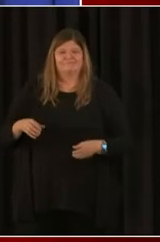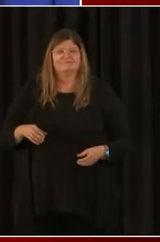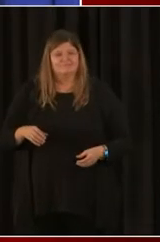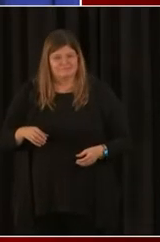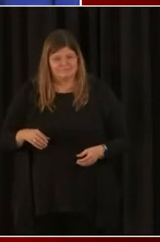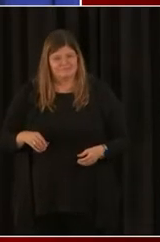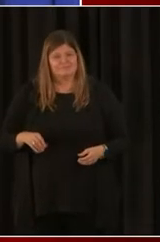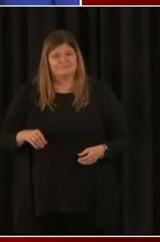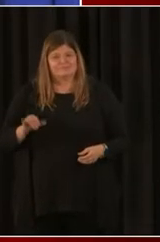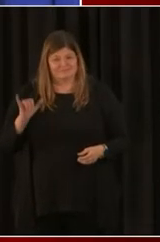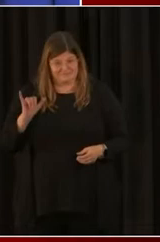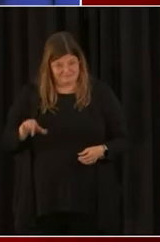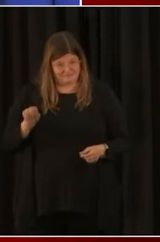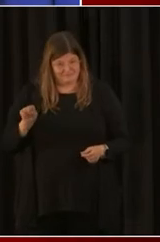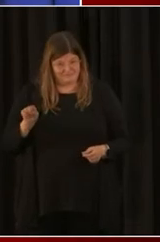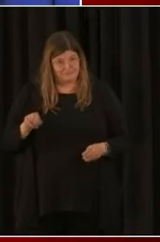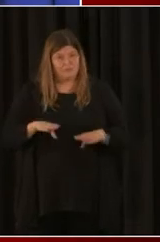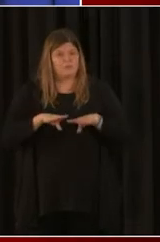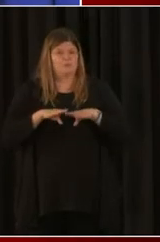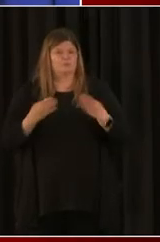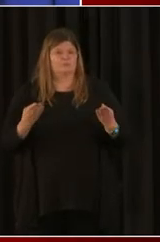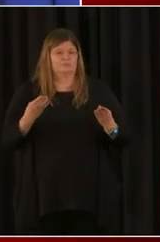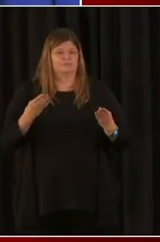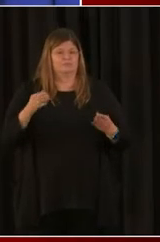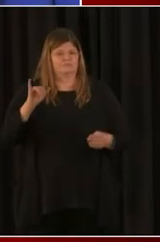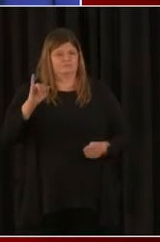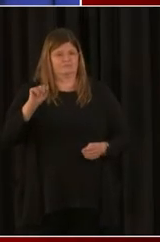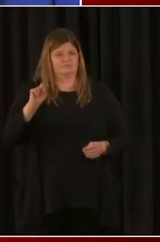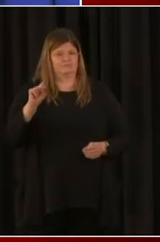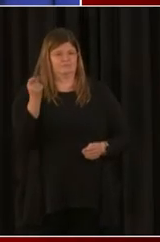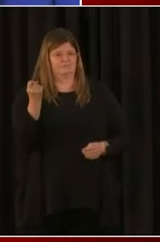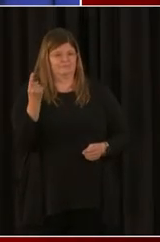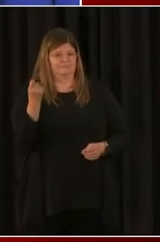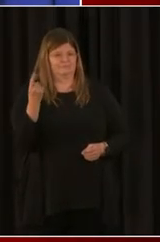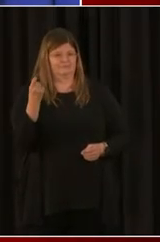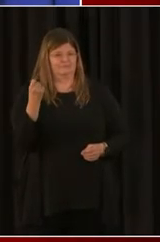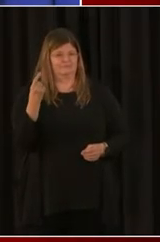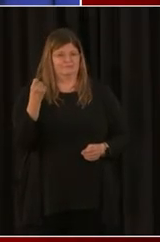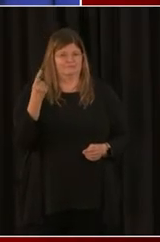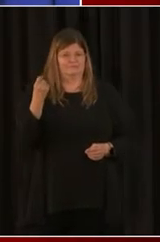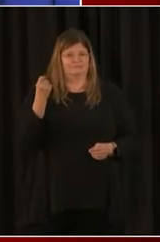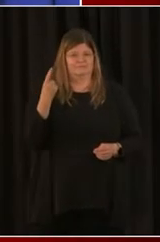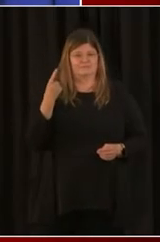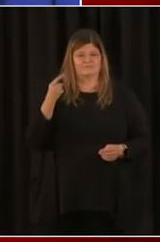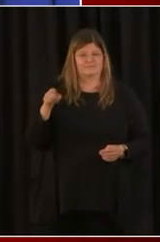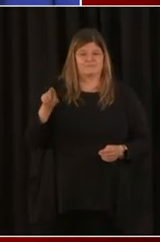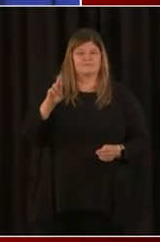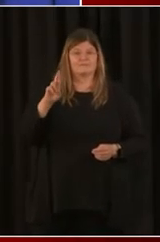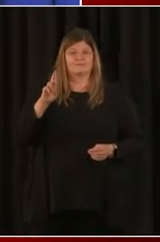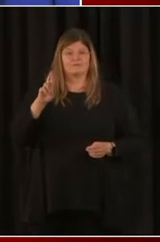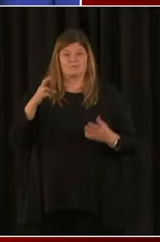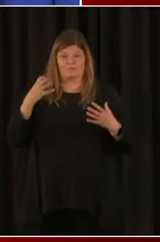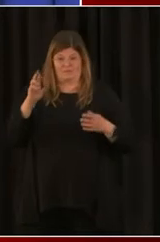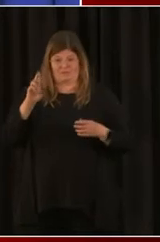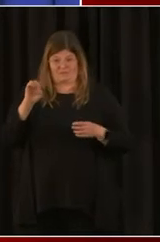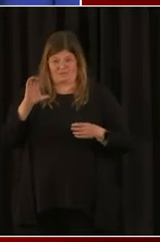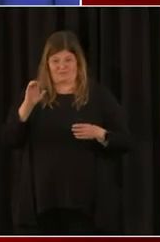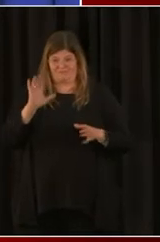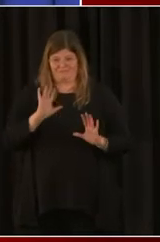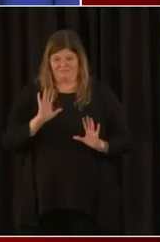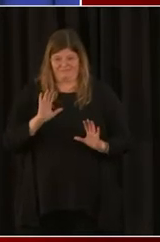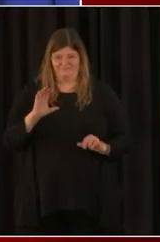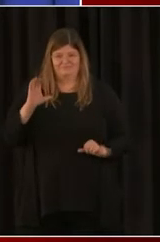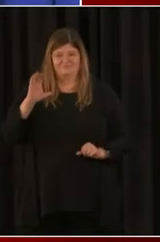11th. So look for more information on the coronavirus.dc